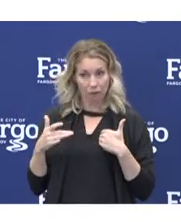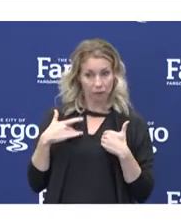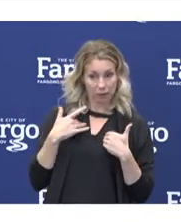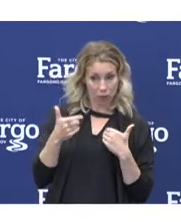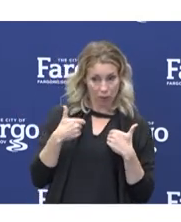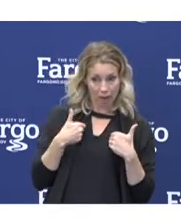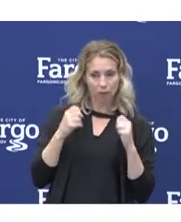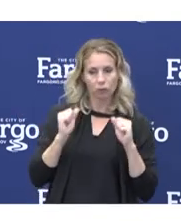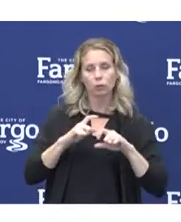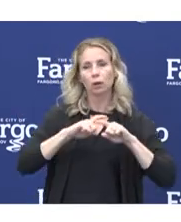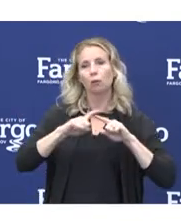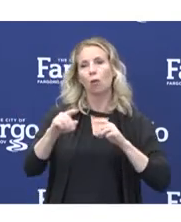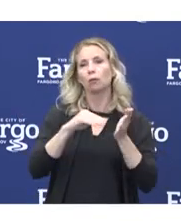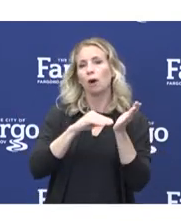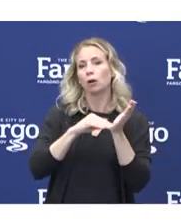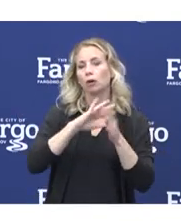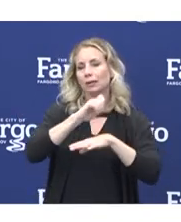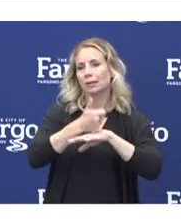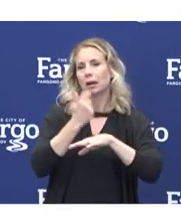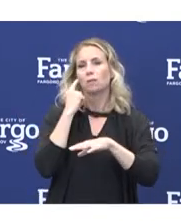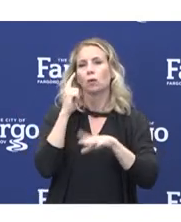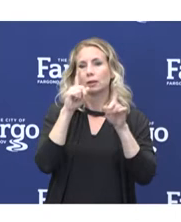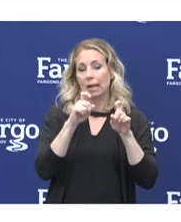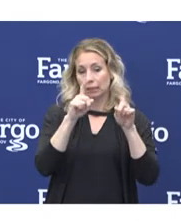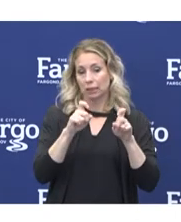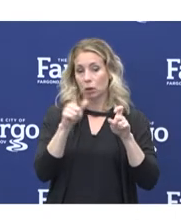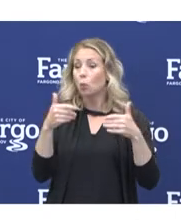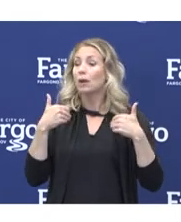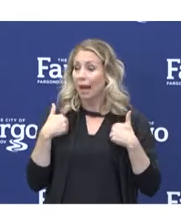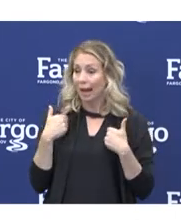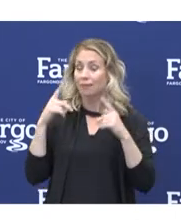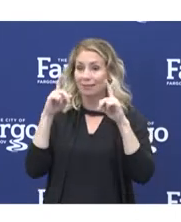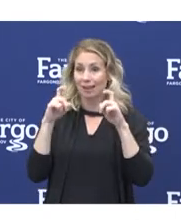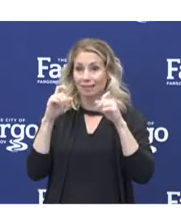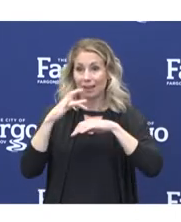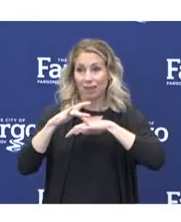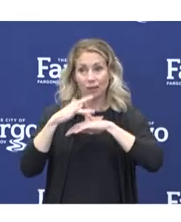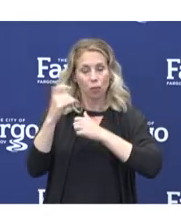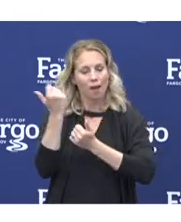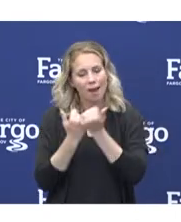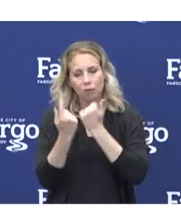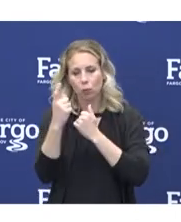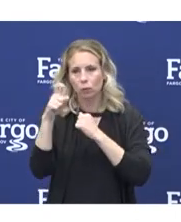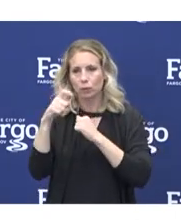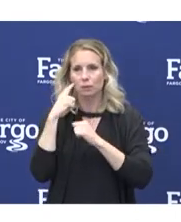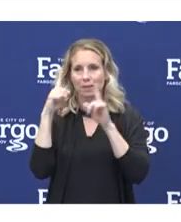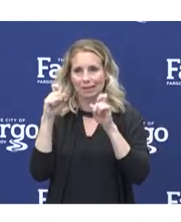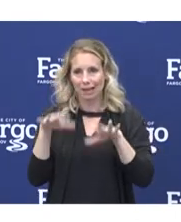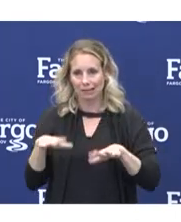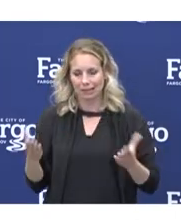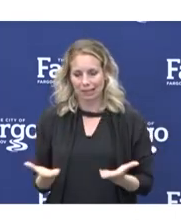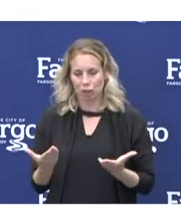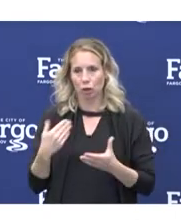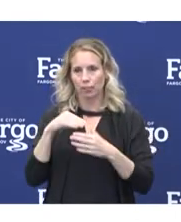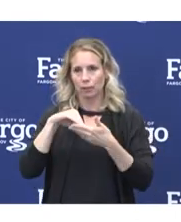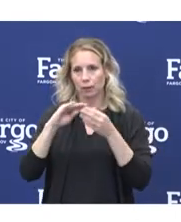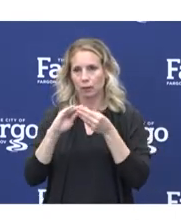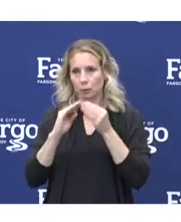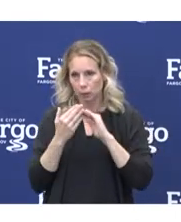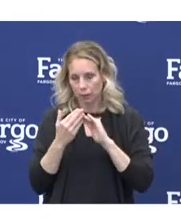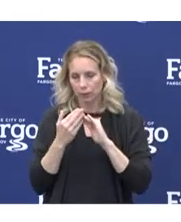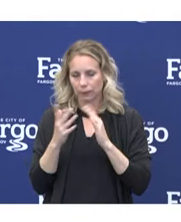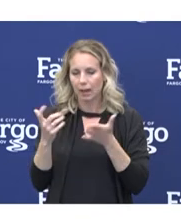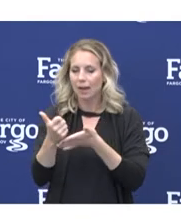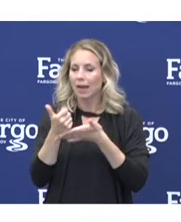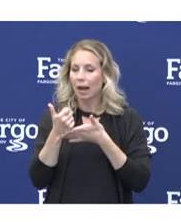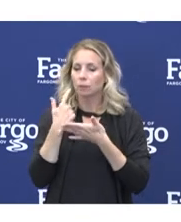testing. We do have testing available for everybody who needs to be tested in our community, and that helps us to go ahead and